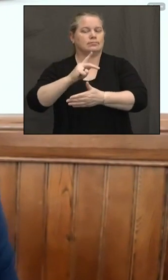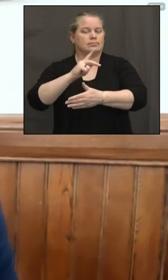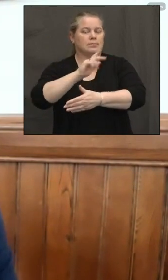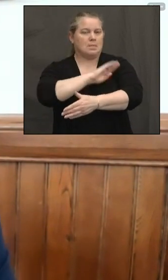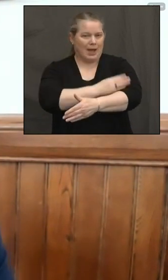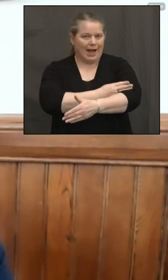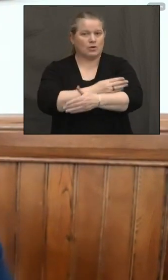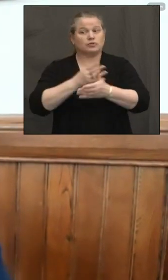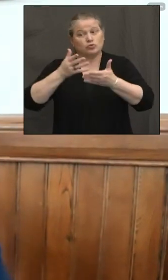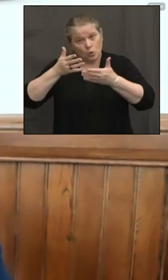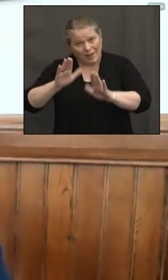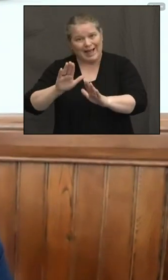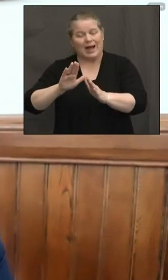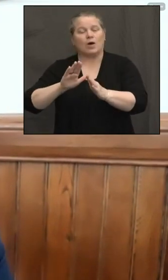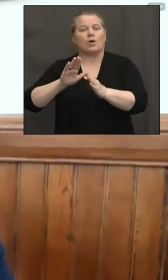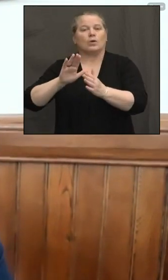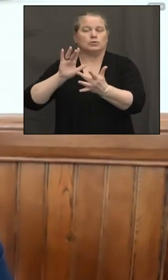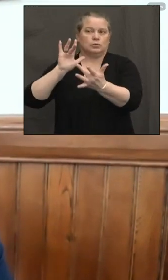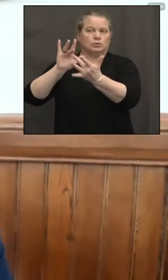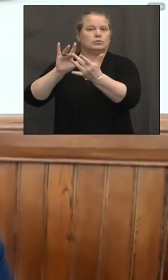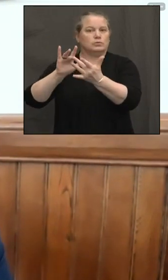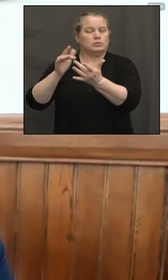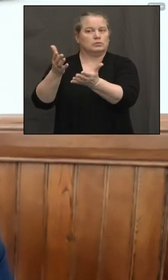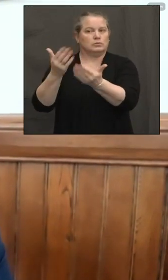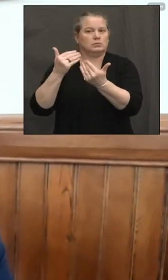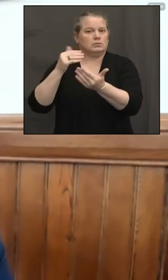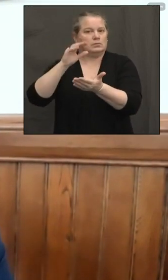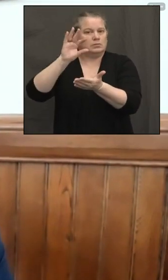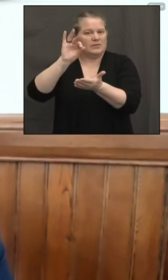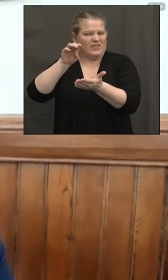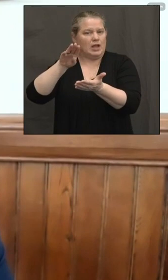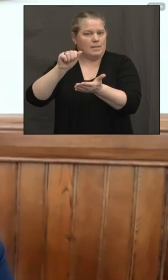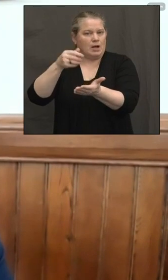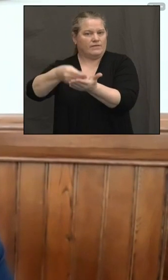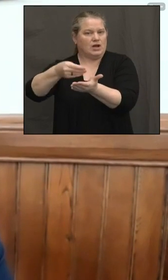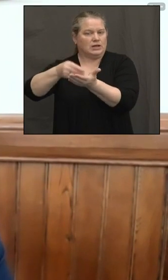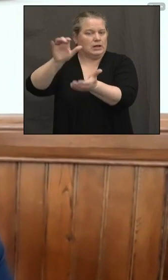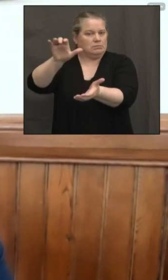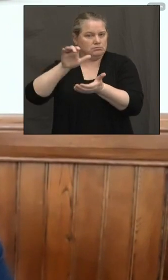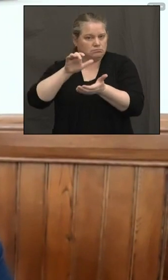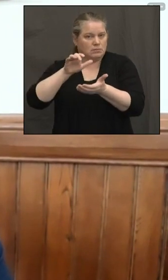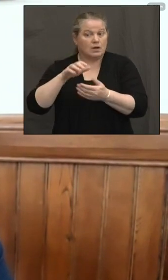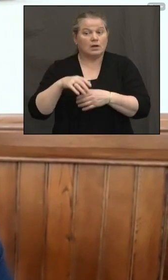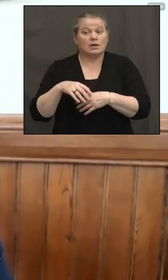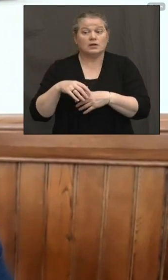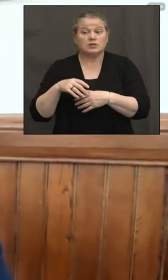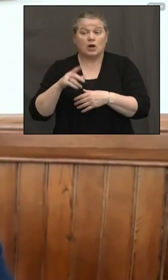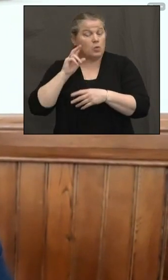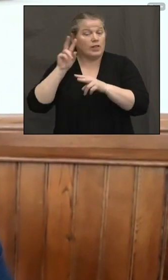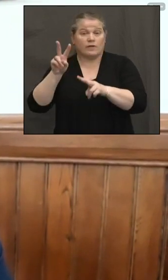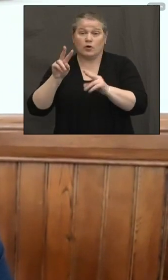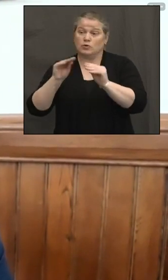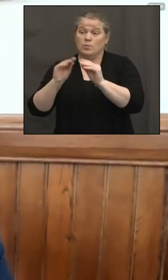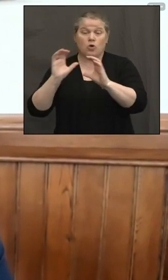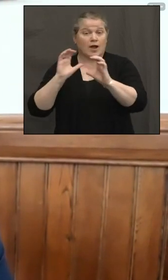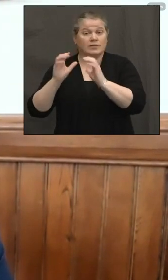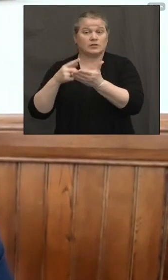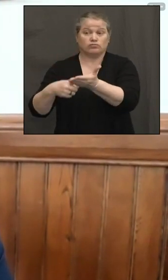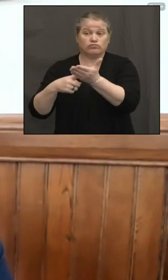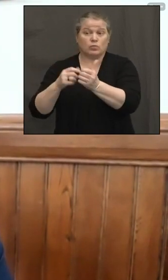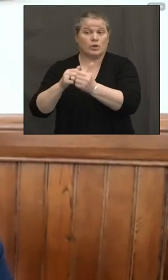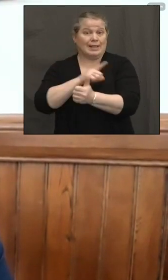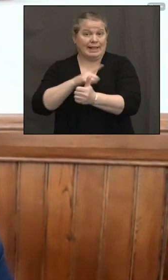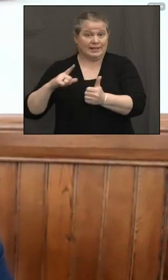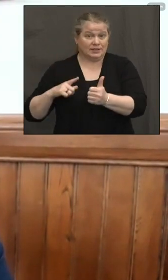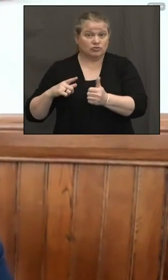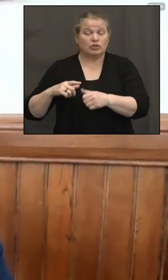to federal funding, particularly the FEMA funding. And, uh, we, we look forward to continue those conversations with the legislature. I know that there, uh, will